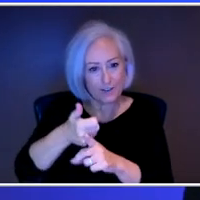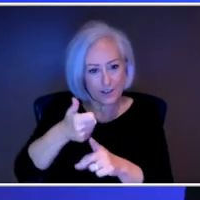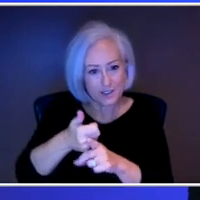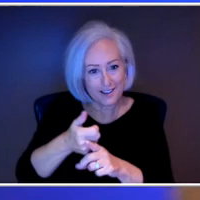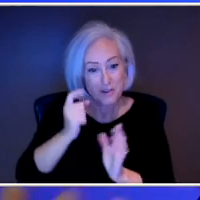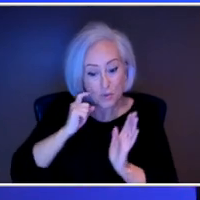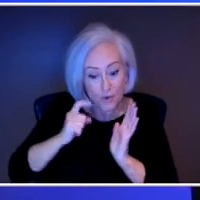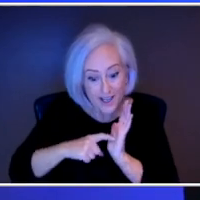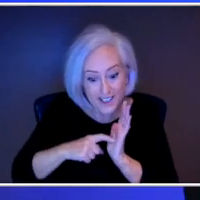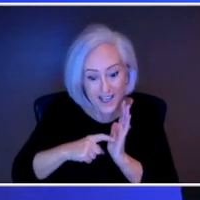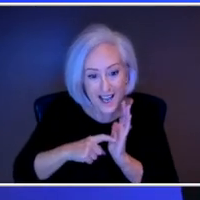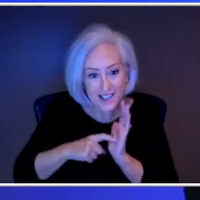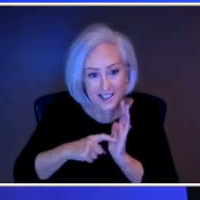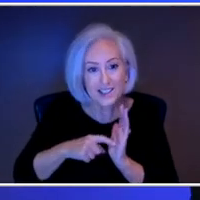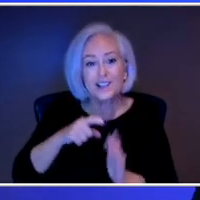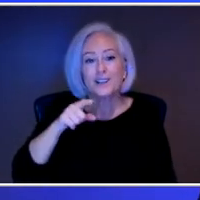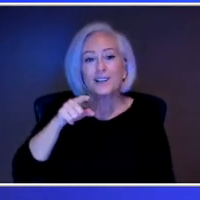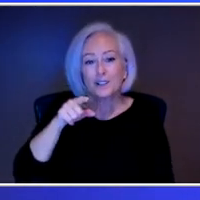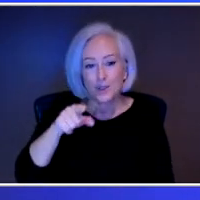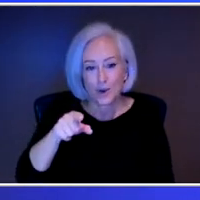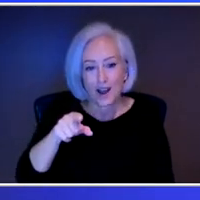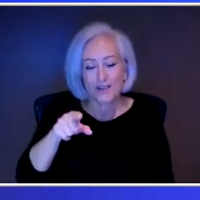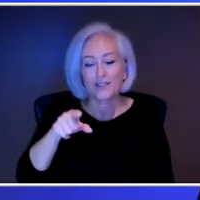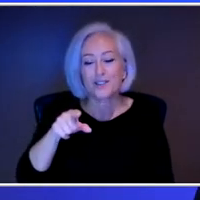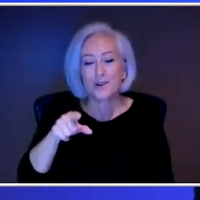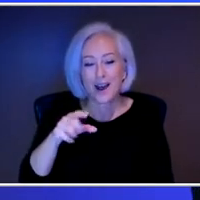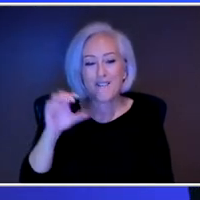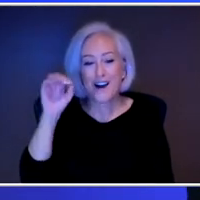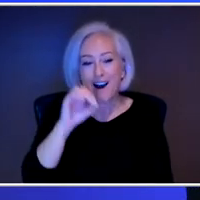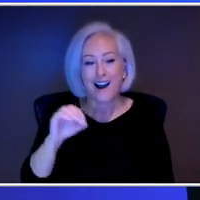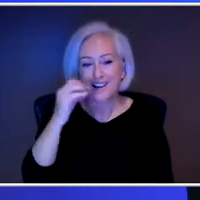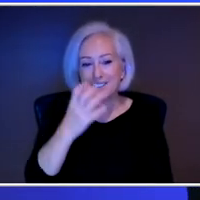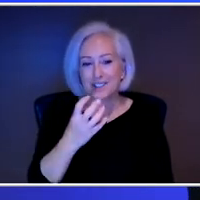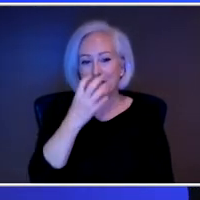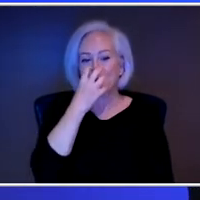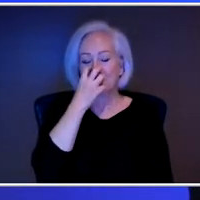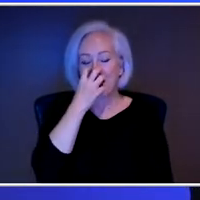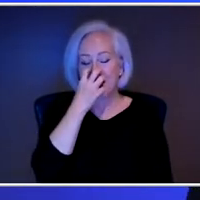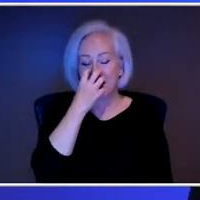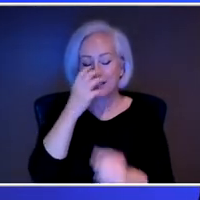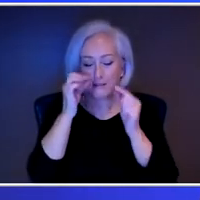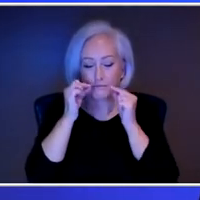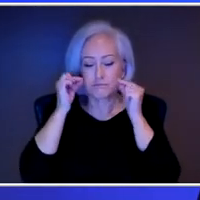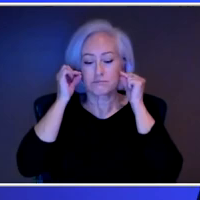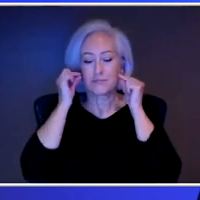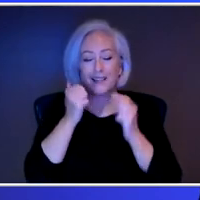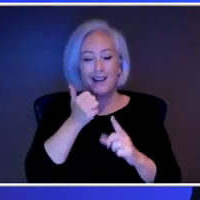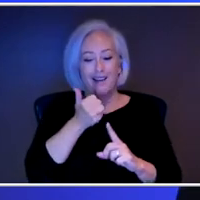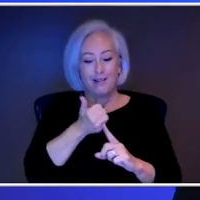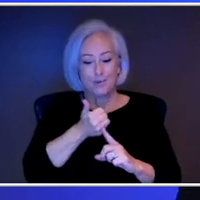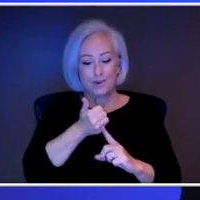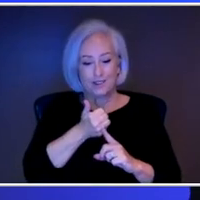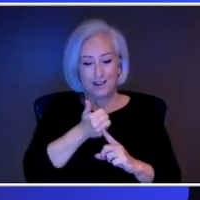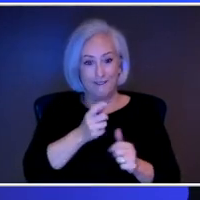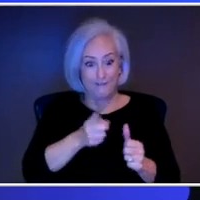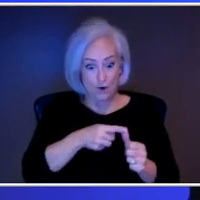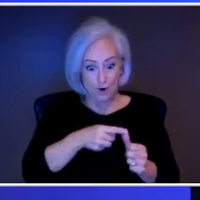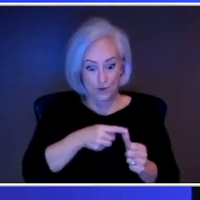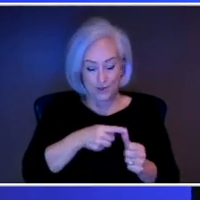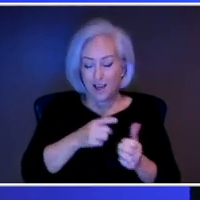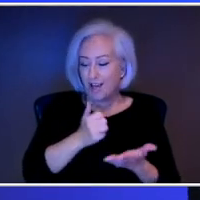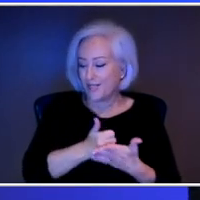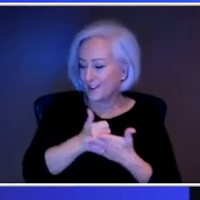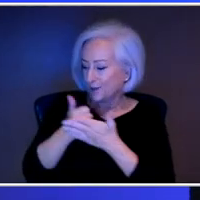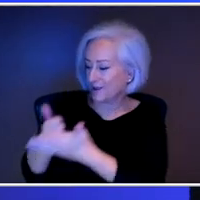your oxygen mask on before helping someone else. I say that ad nauseam, but it's never more true than it is around going into